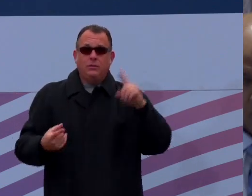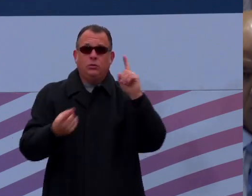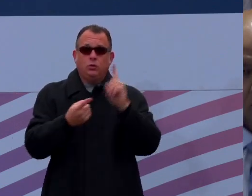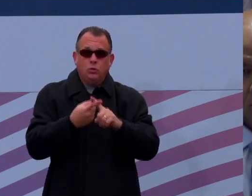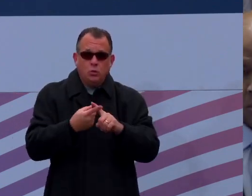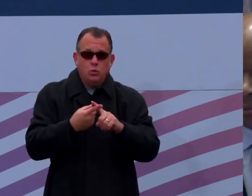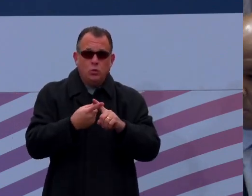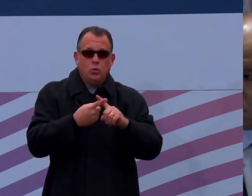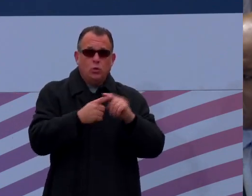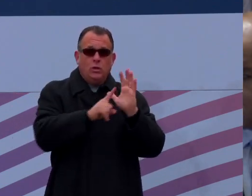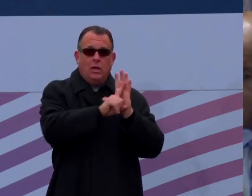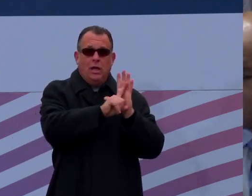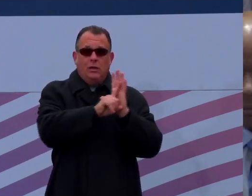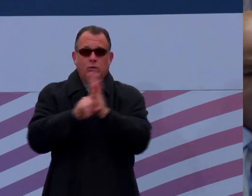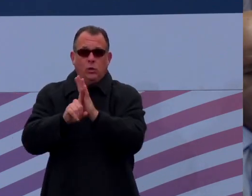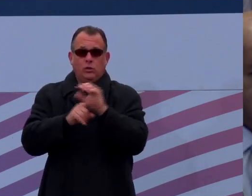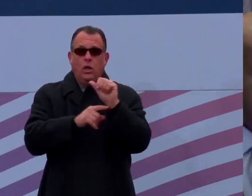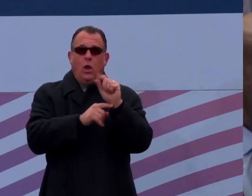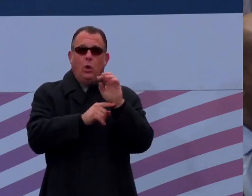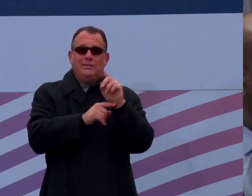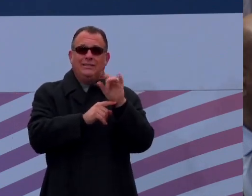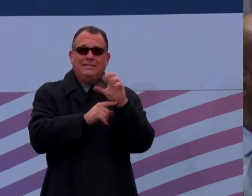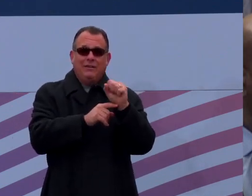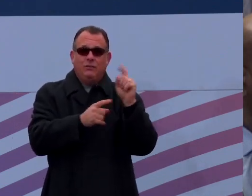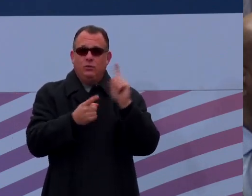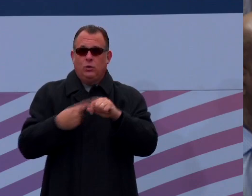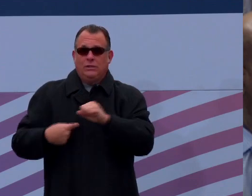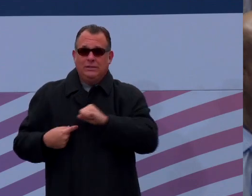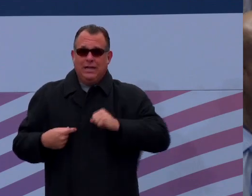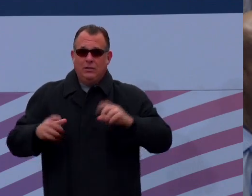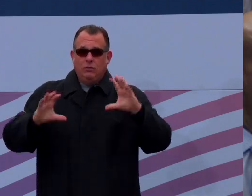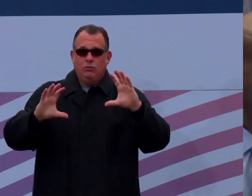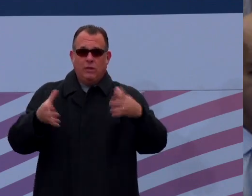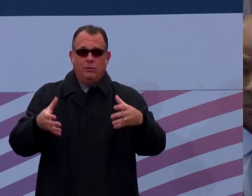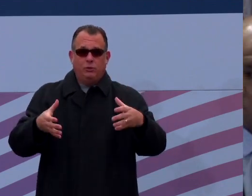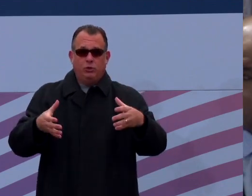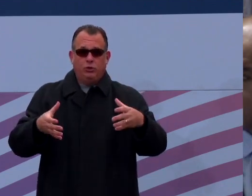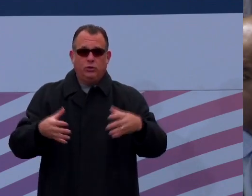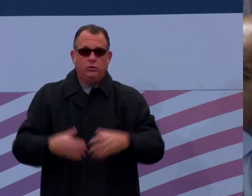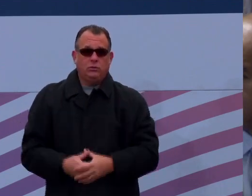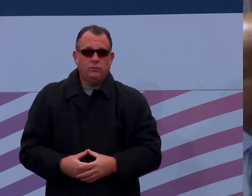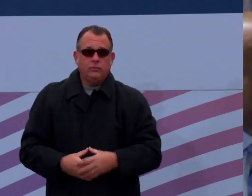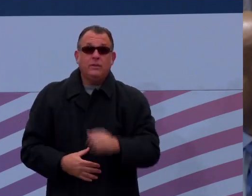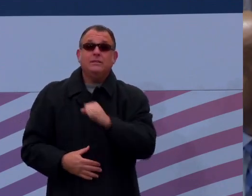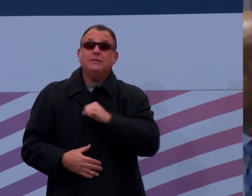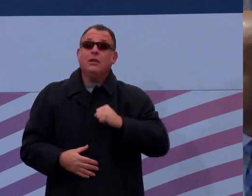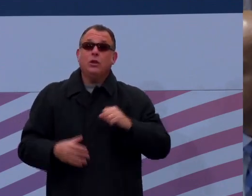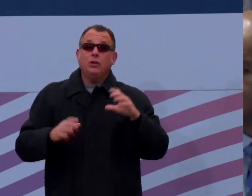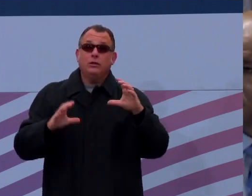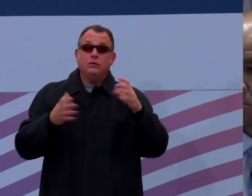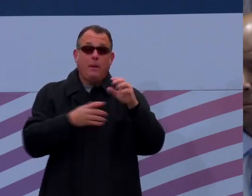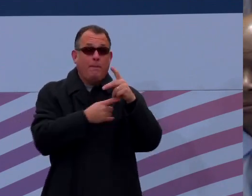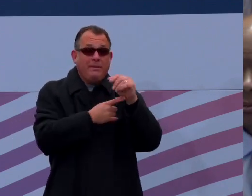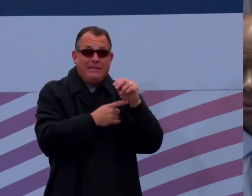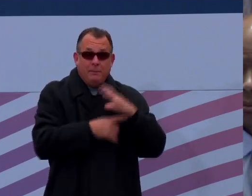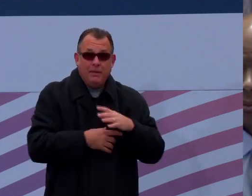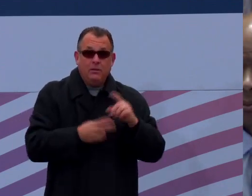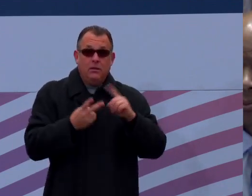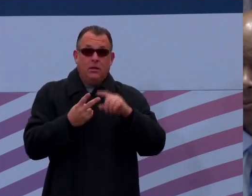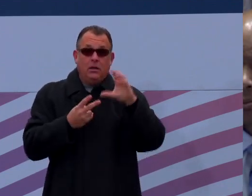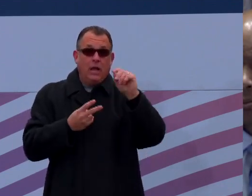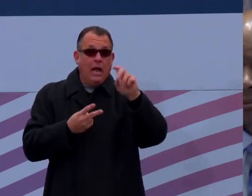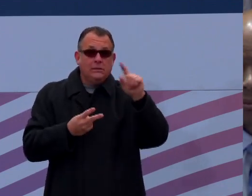Davis and his official party to the Senate chamber. Senator Pittman, Chair. Senator Costa, Senator Hughes,